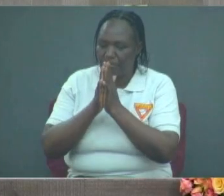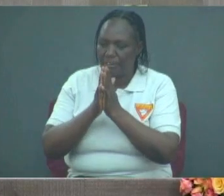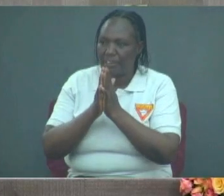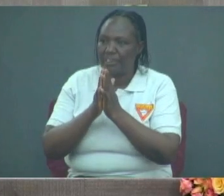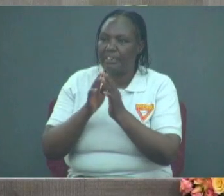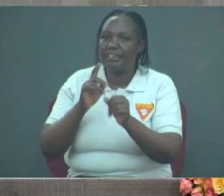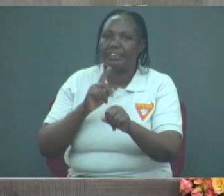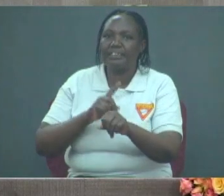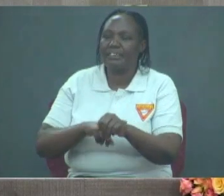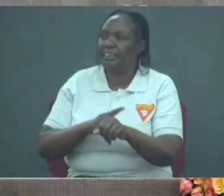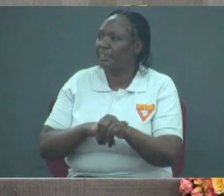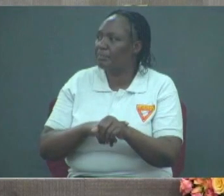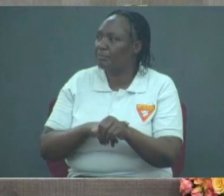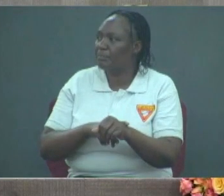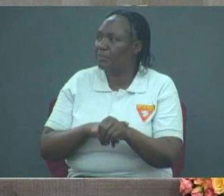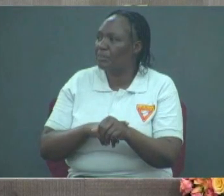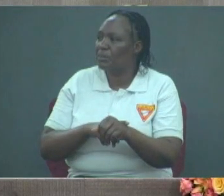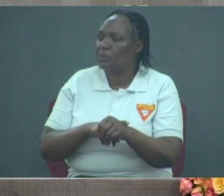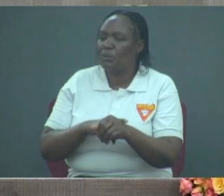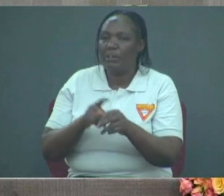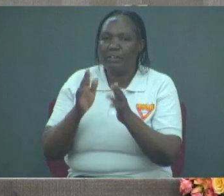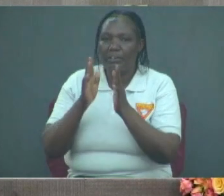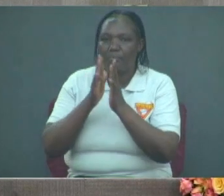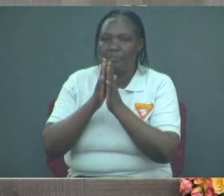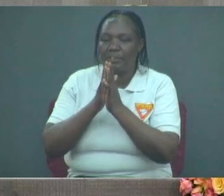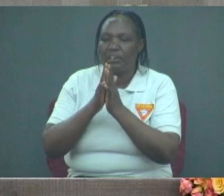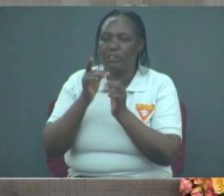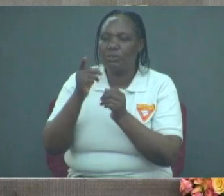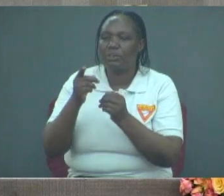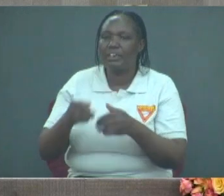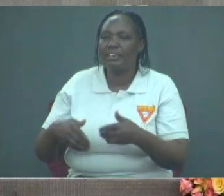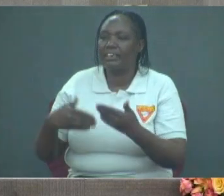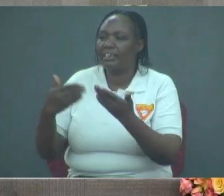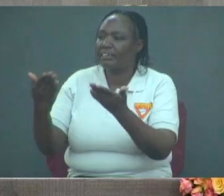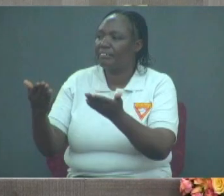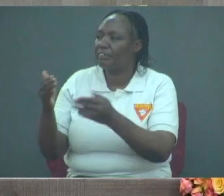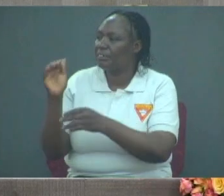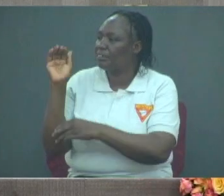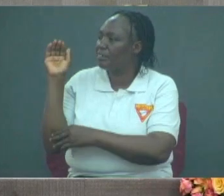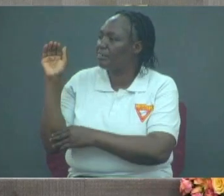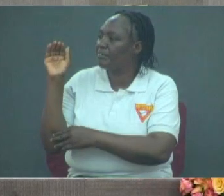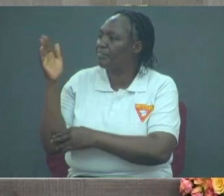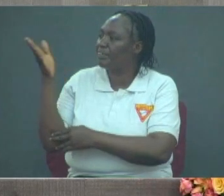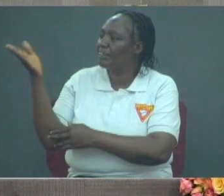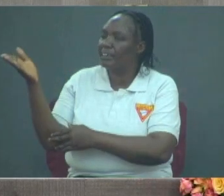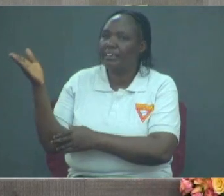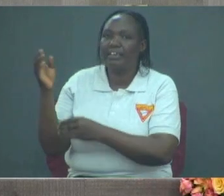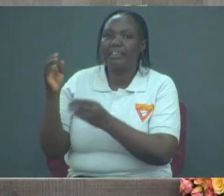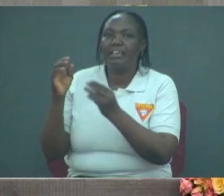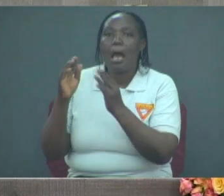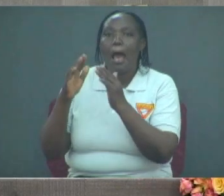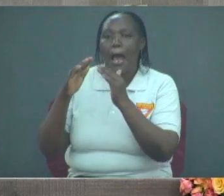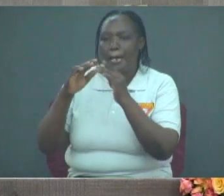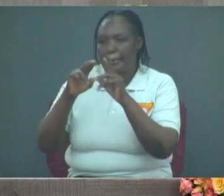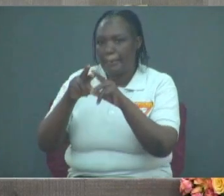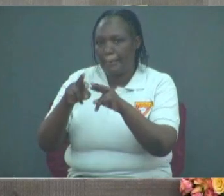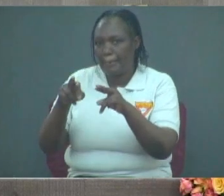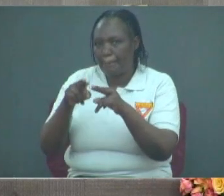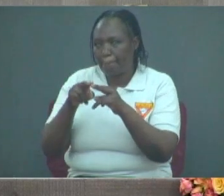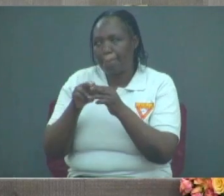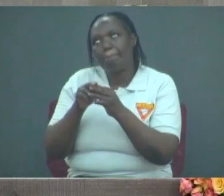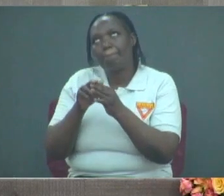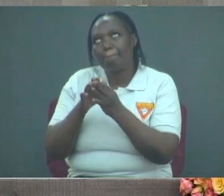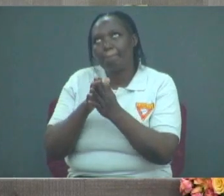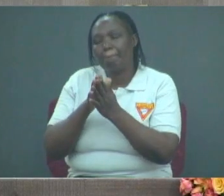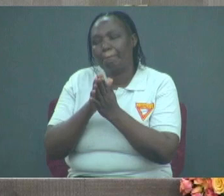Melchizedek and I are praying, you can forward your requests for your children, and the children who are here, you can bring in your prayer